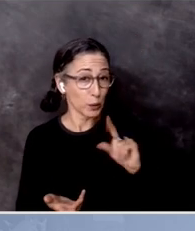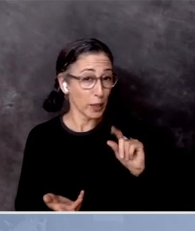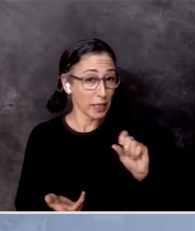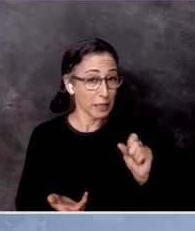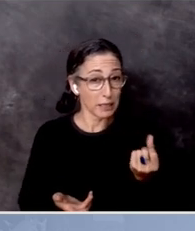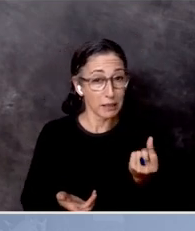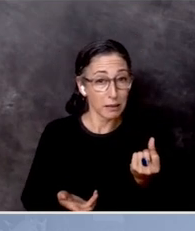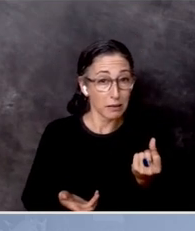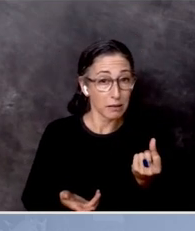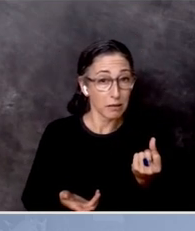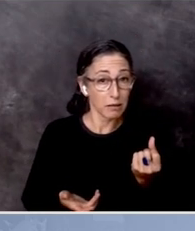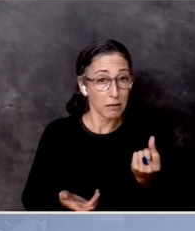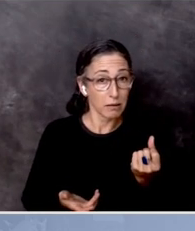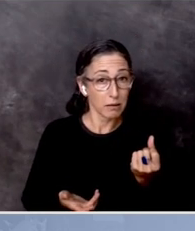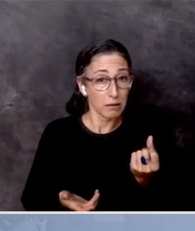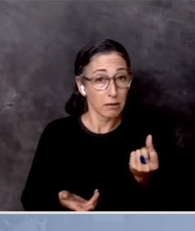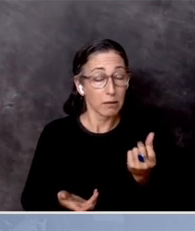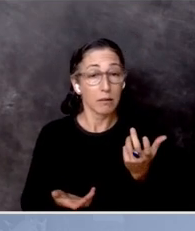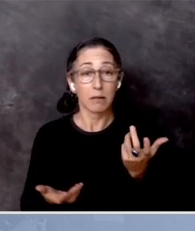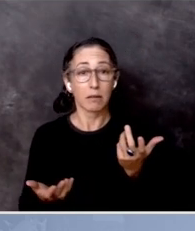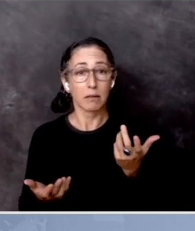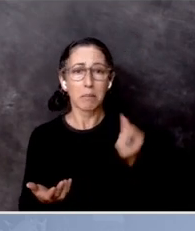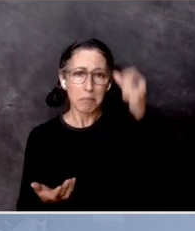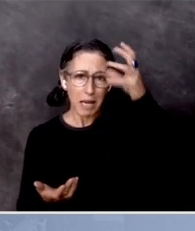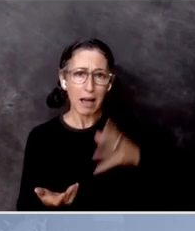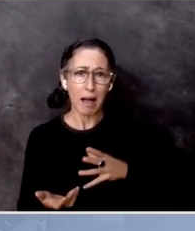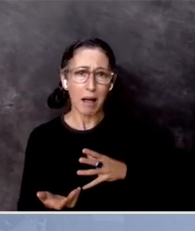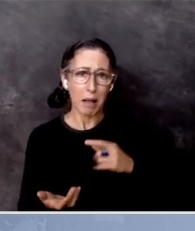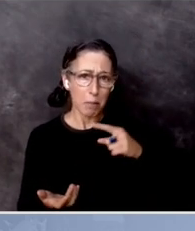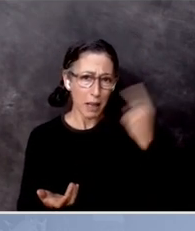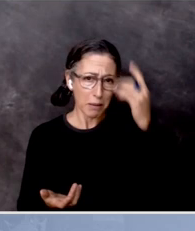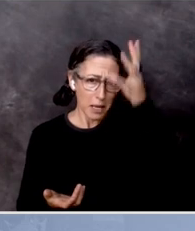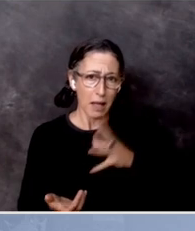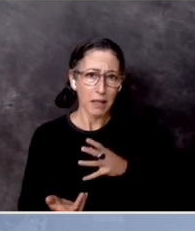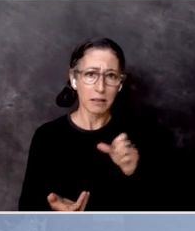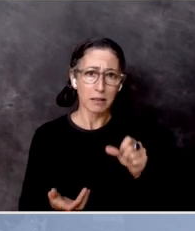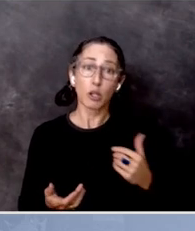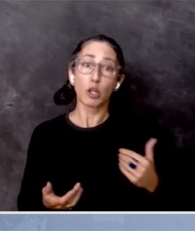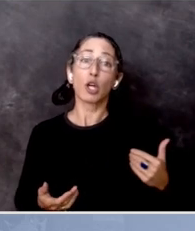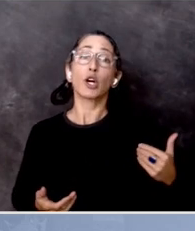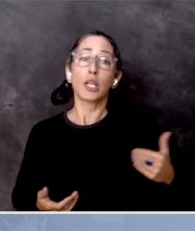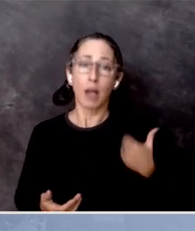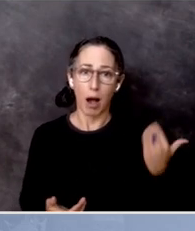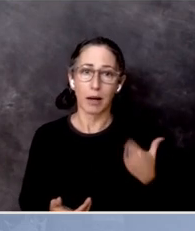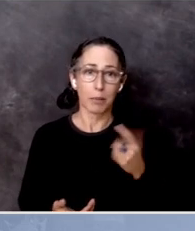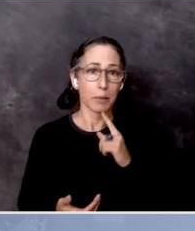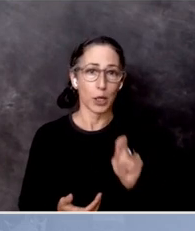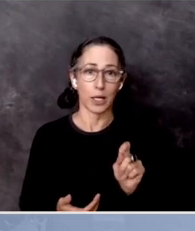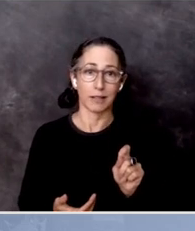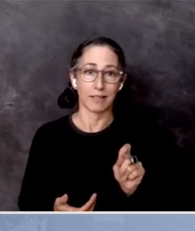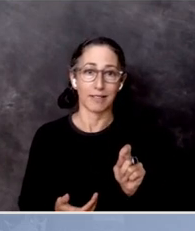-American males. They're young. And young people have a lot of distractions.